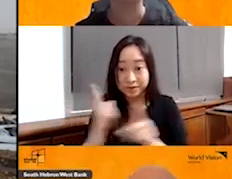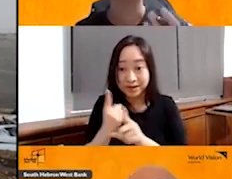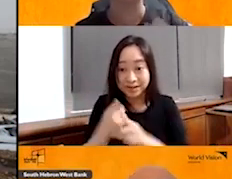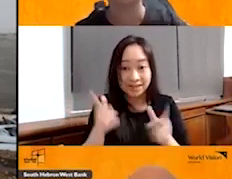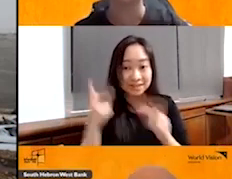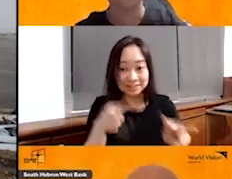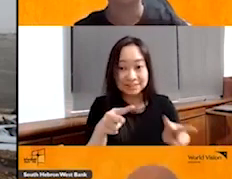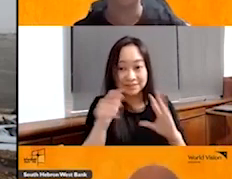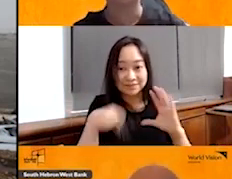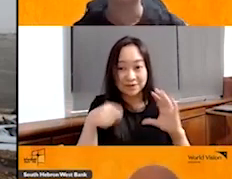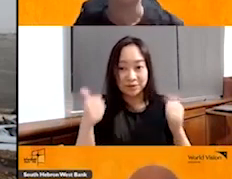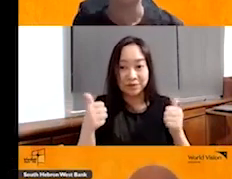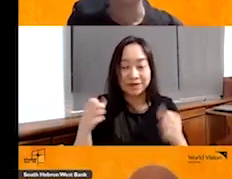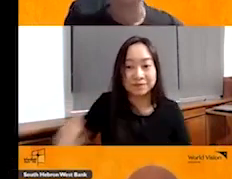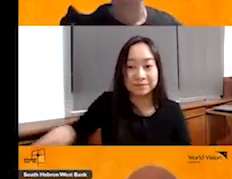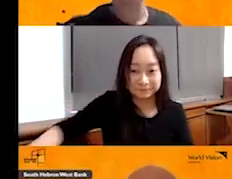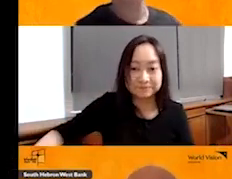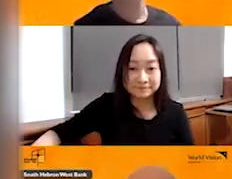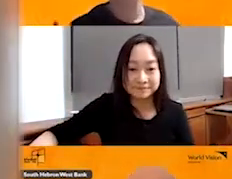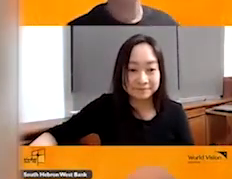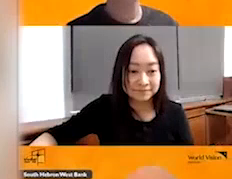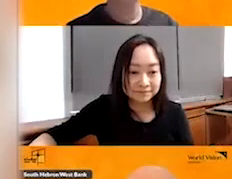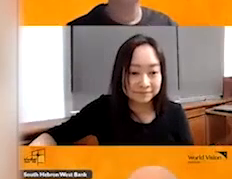Let's see the video. Okay. Yeah. Let's see that video.